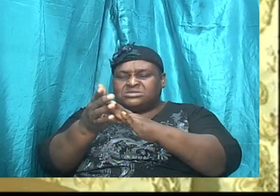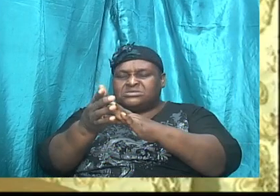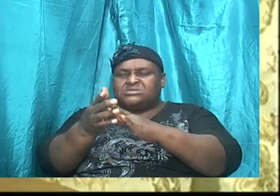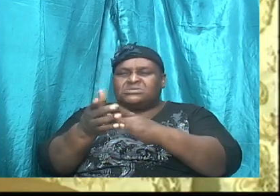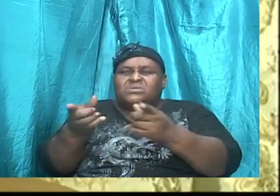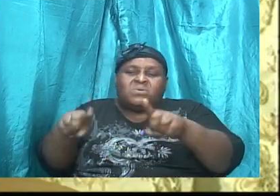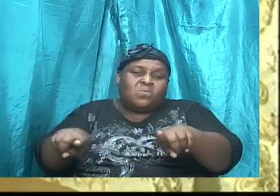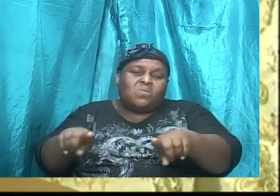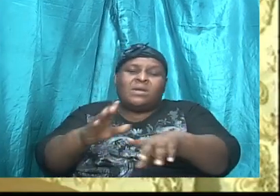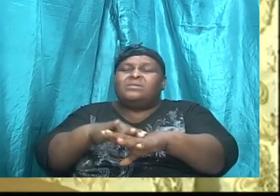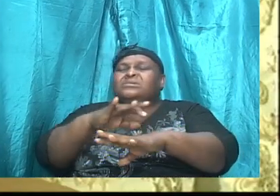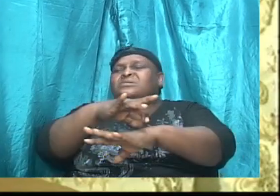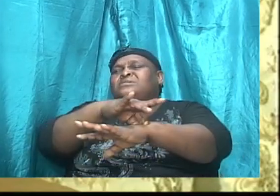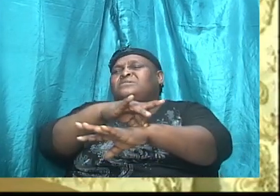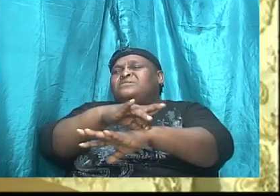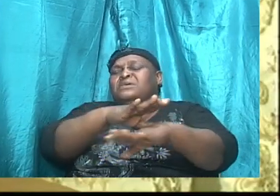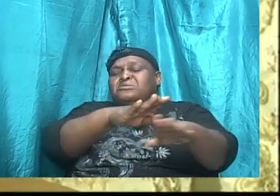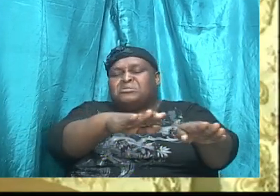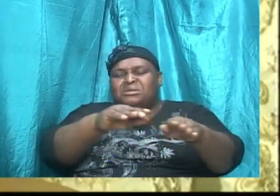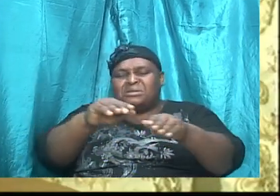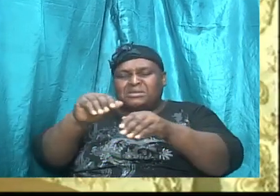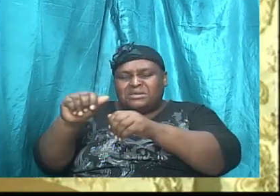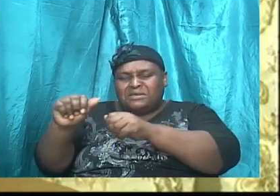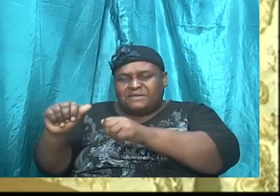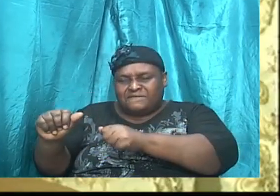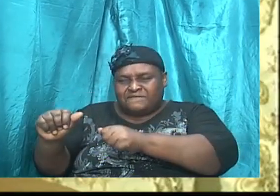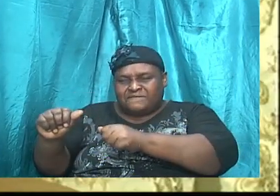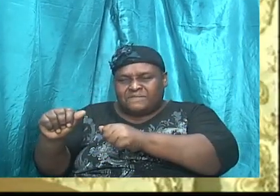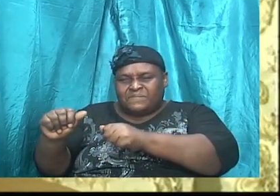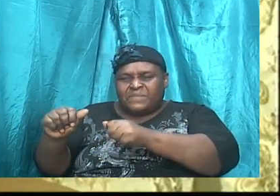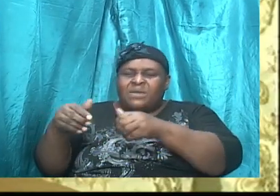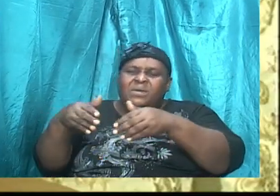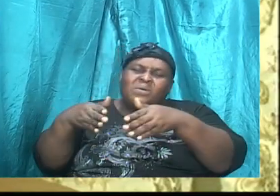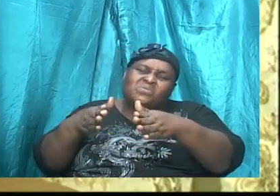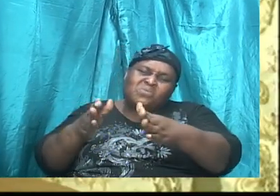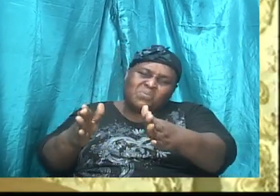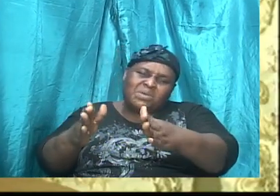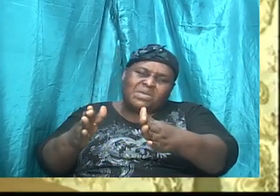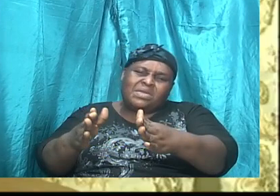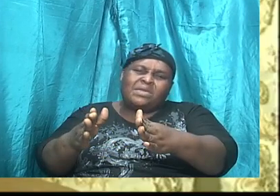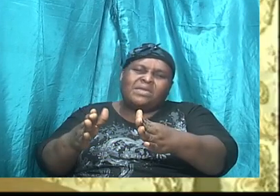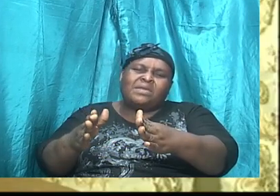and left the way they came.